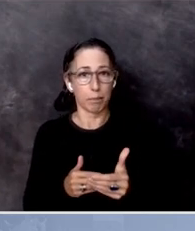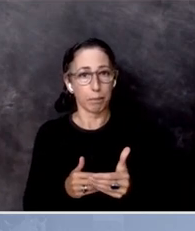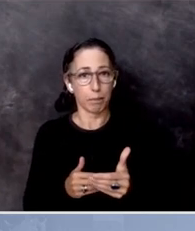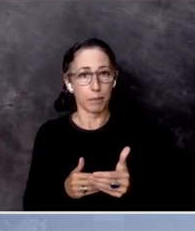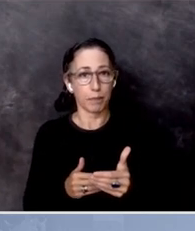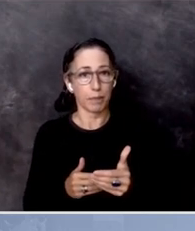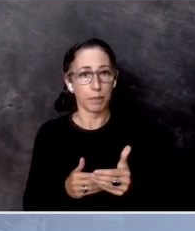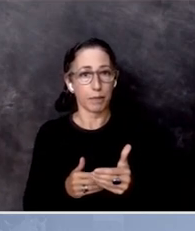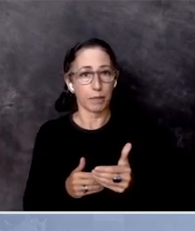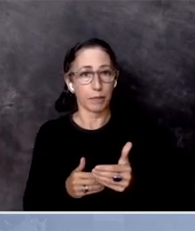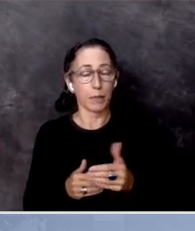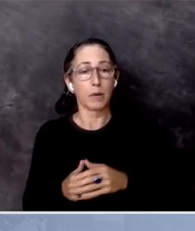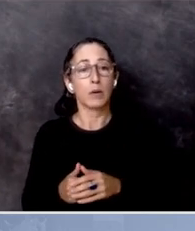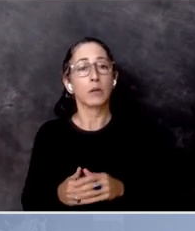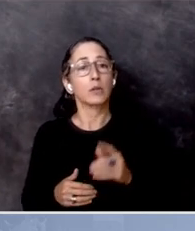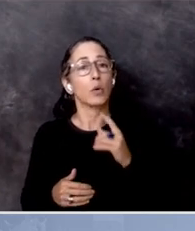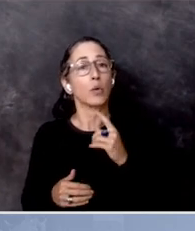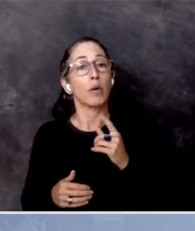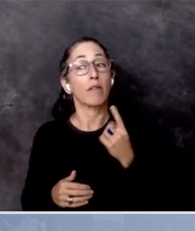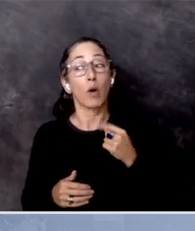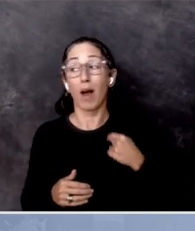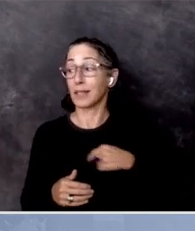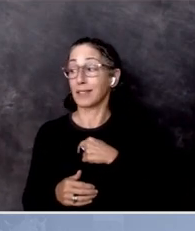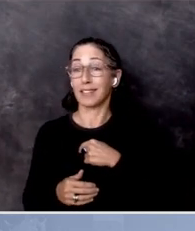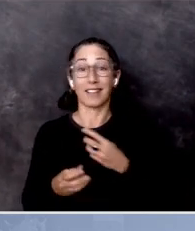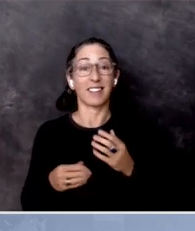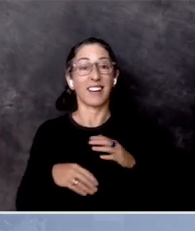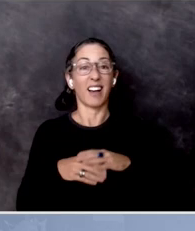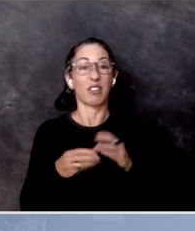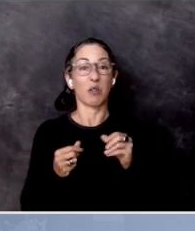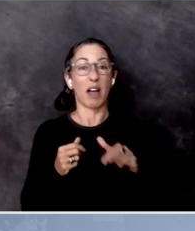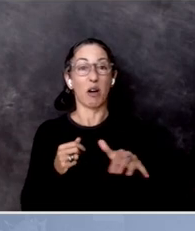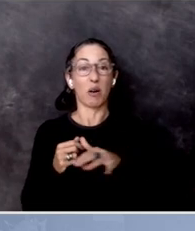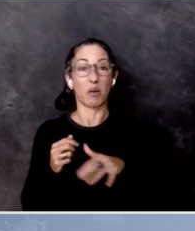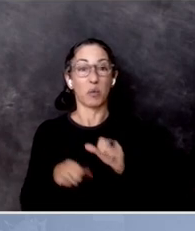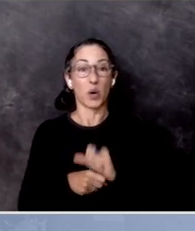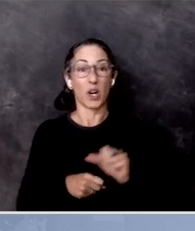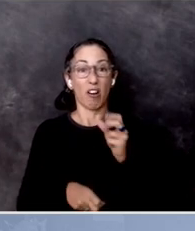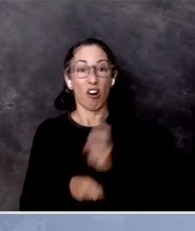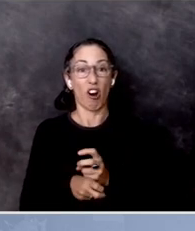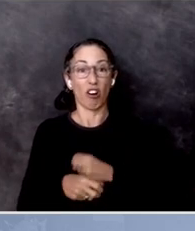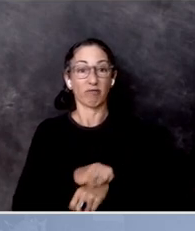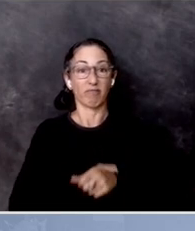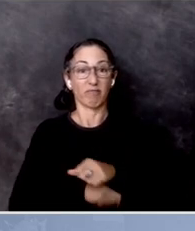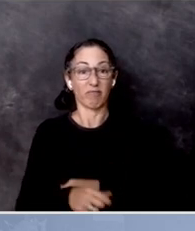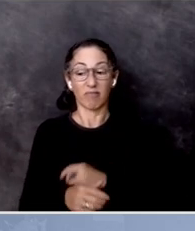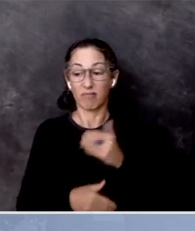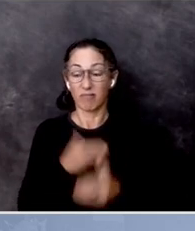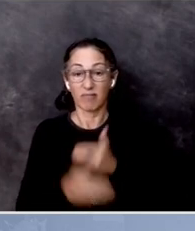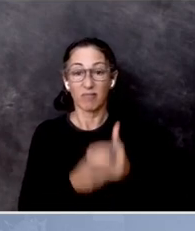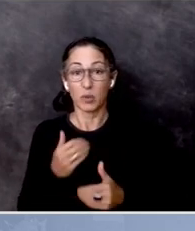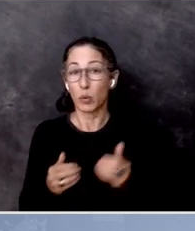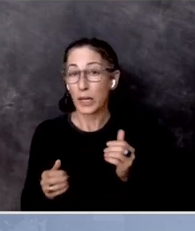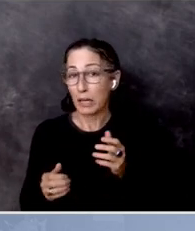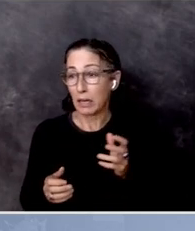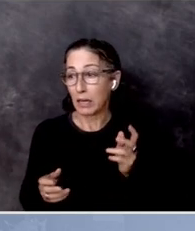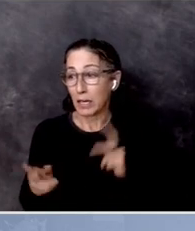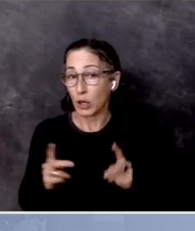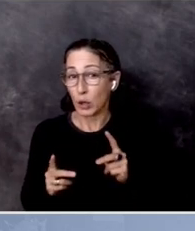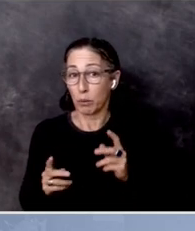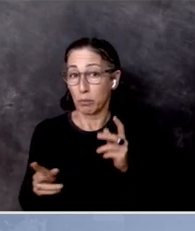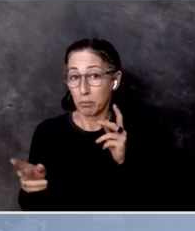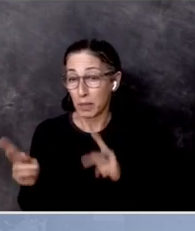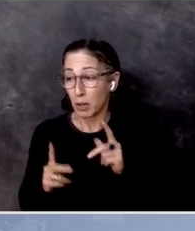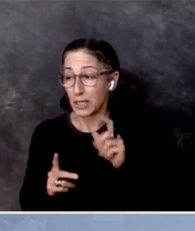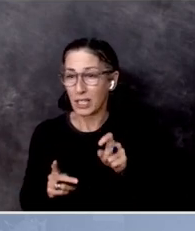So what would you say to a lot of us that's on the ground that sees and hears and gets this resistance on a consistent basis because of the pandemic and because of